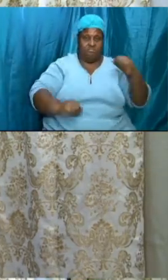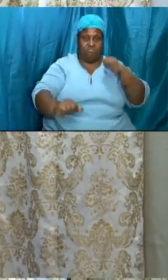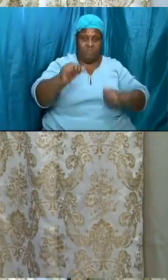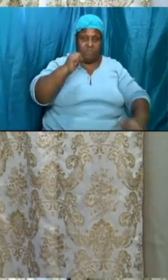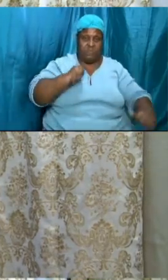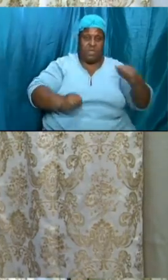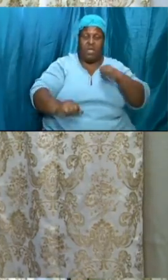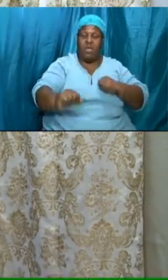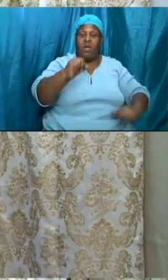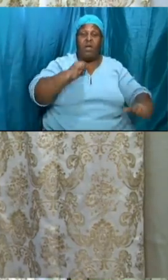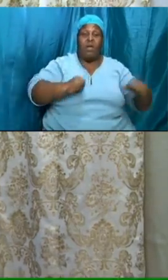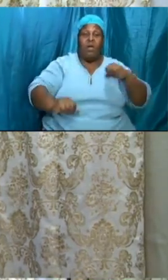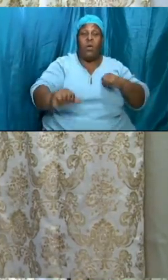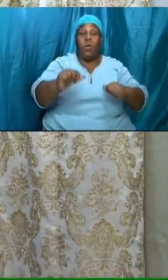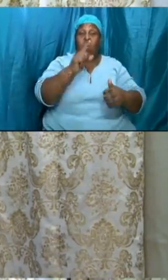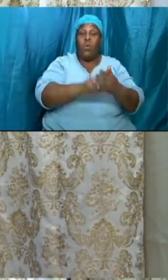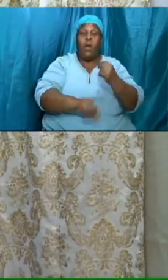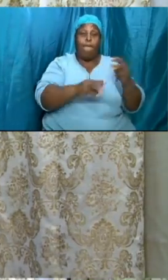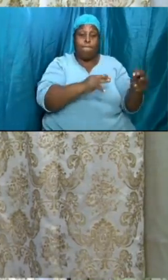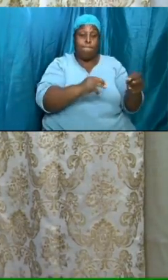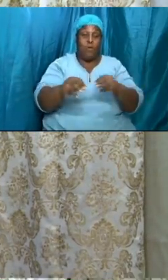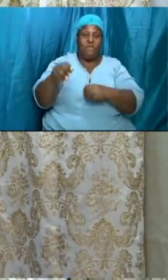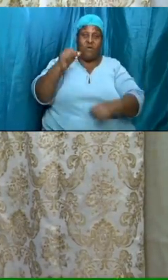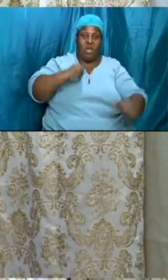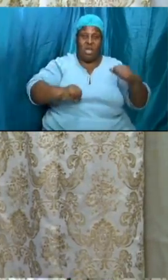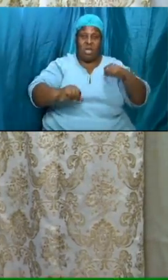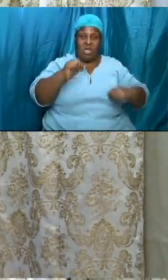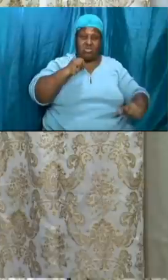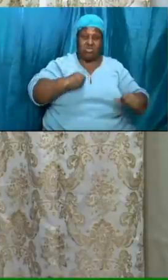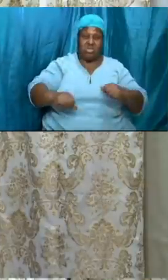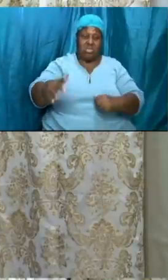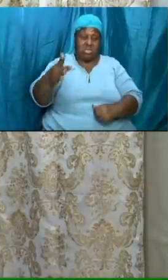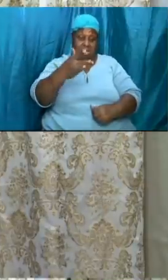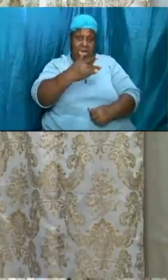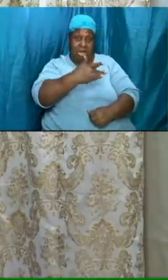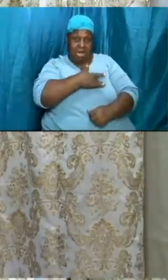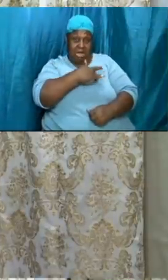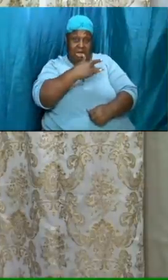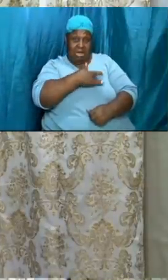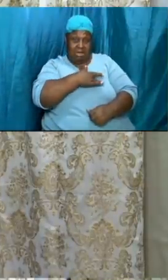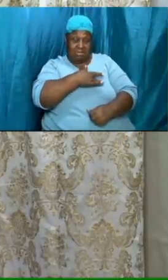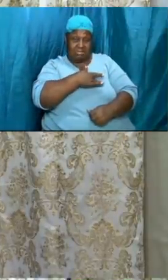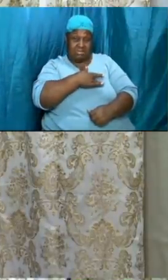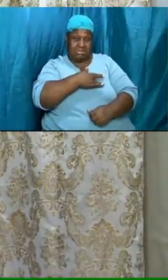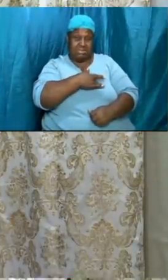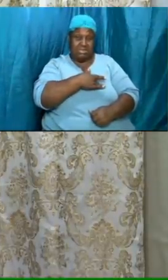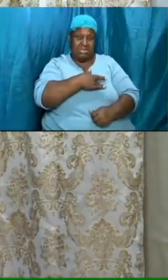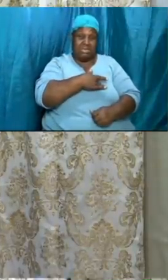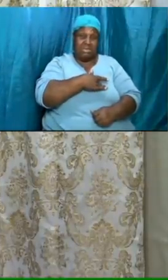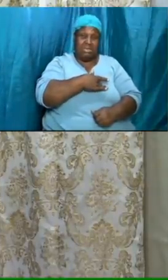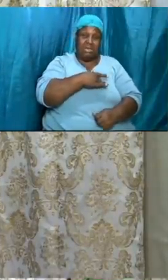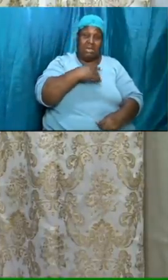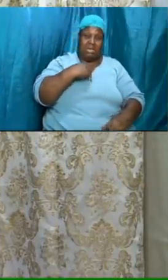what drove our actions the heart and the motive emphatically yes